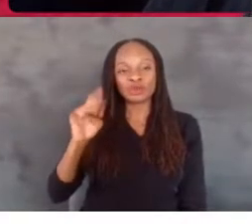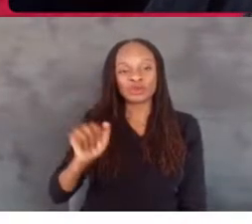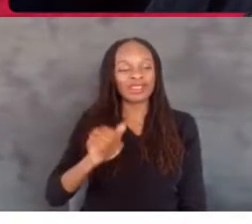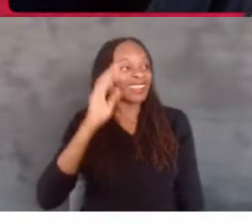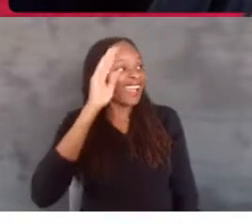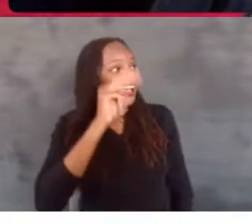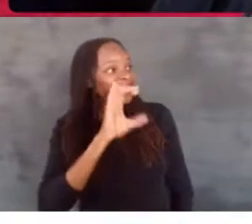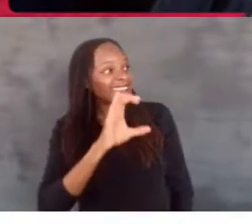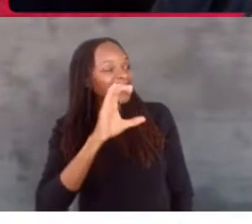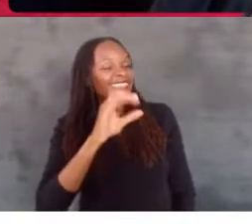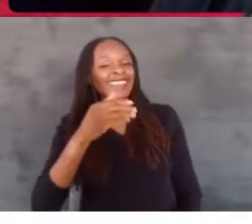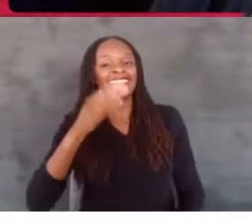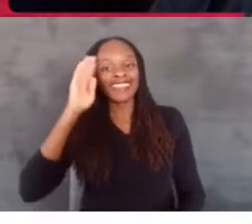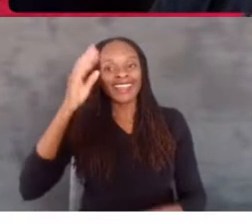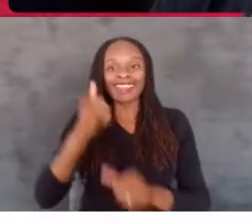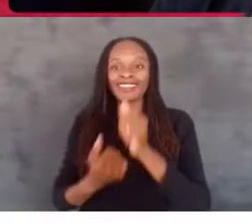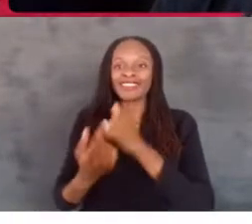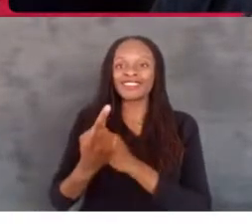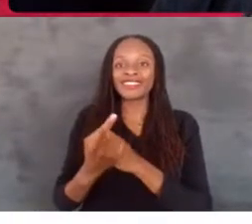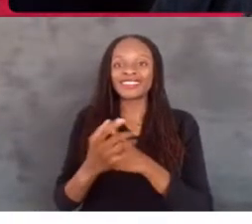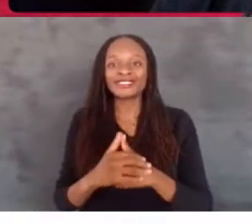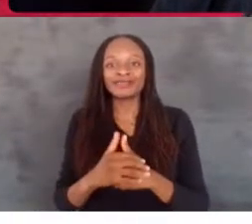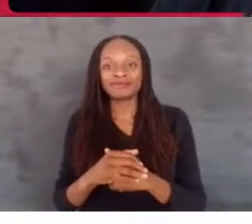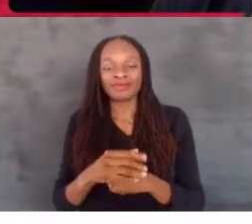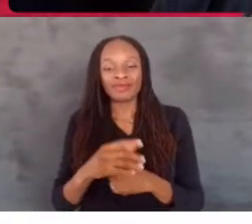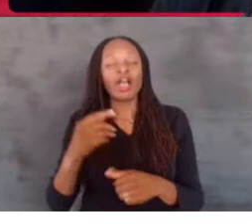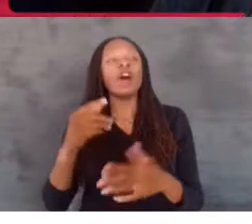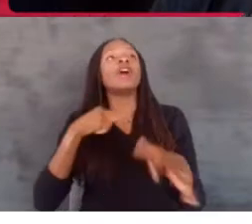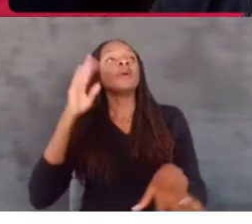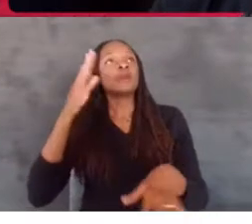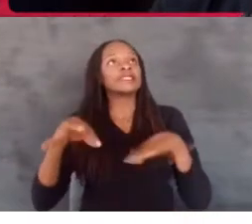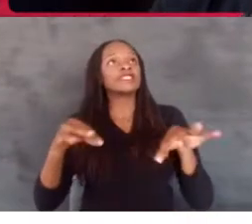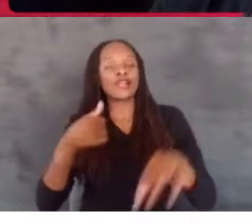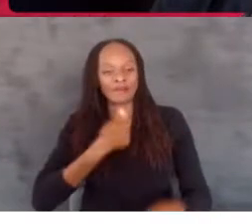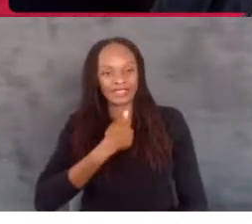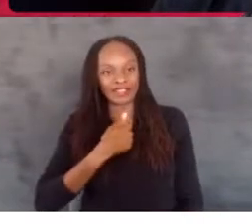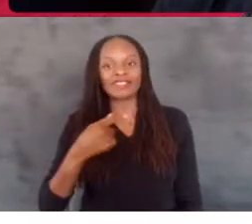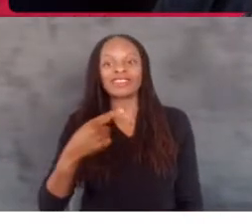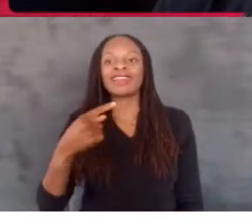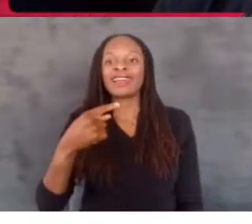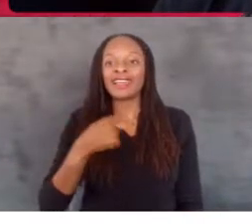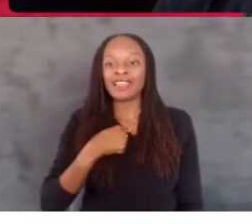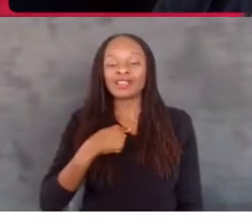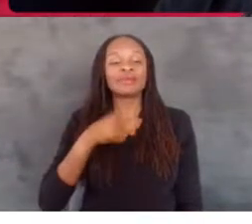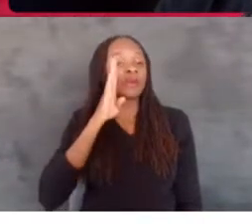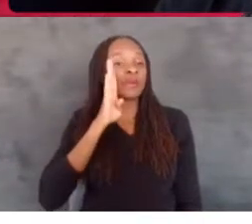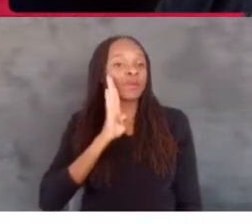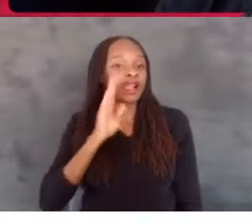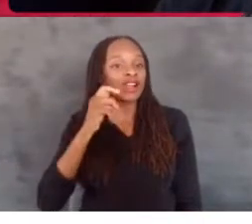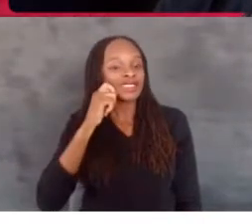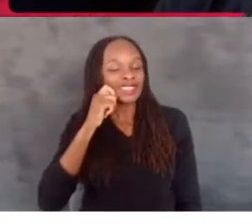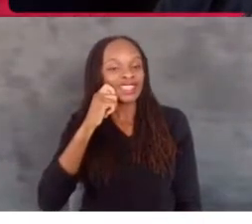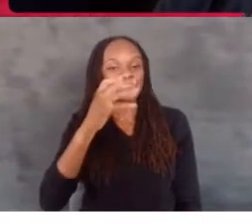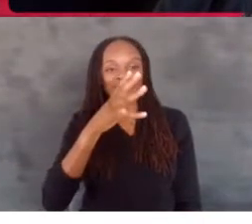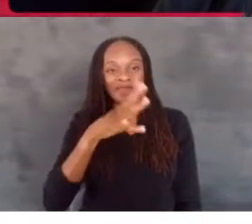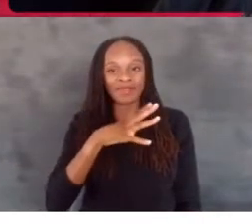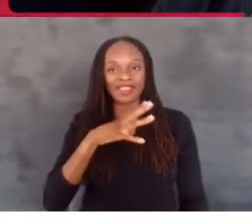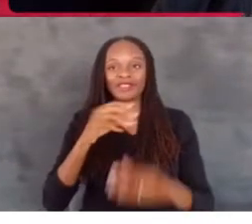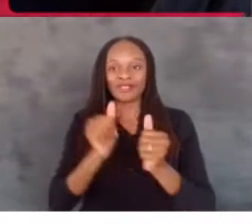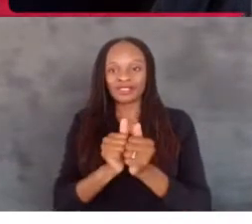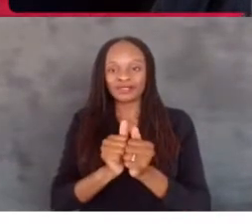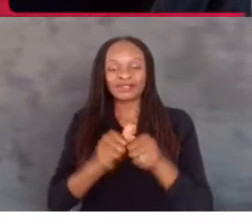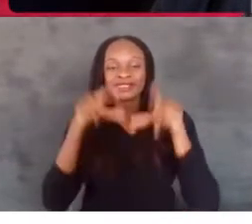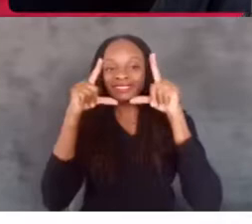Hey. Oh, I need to describe myself. I am a brown-skinned female with